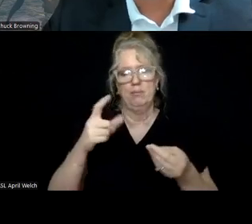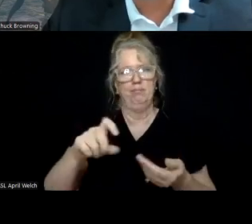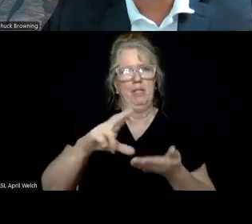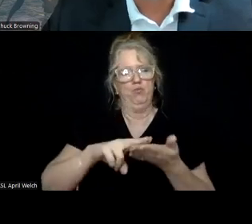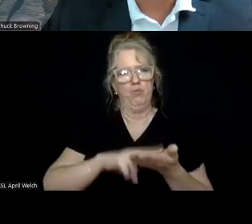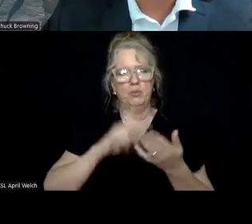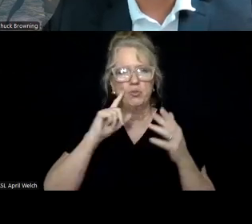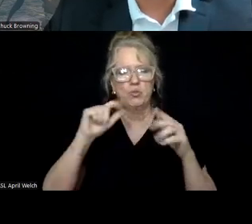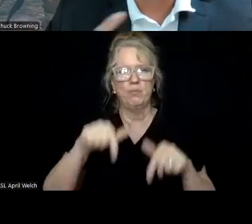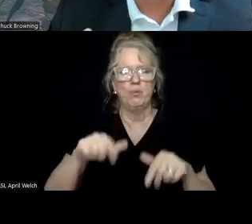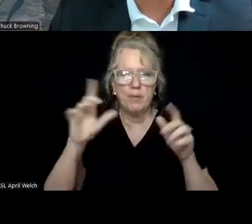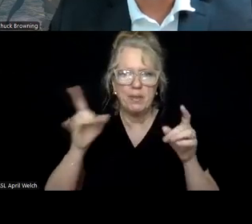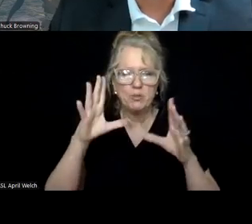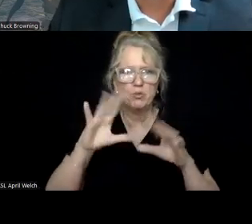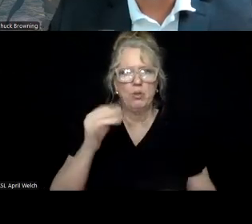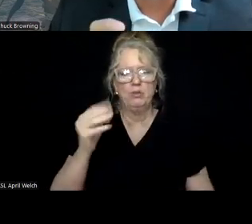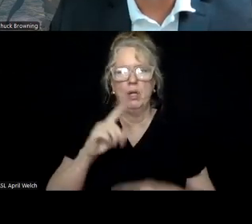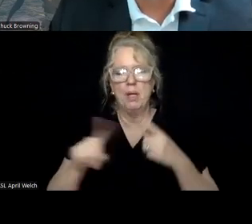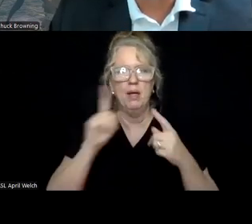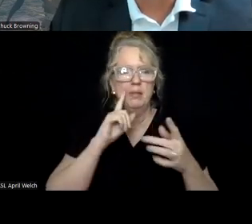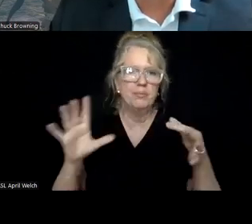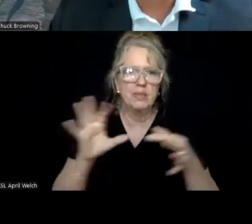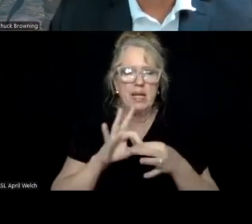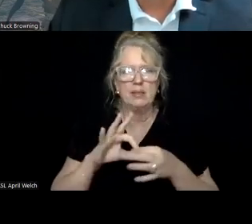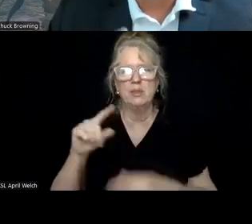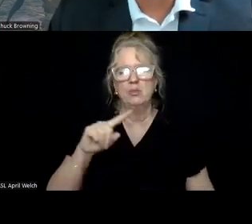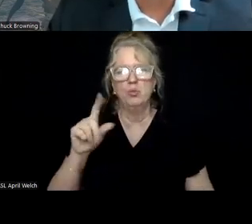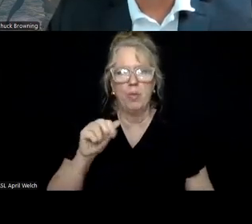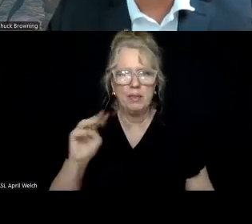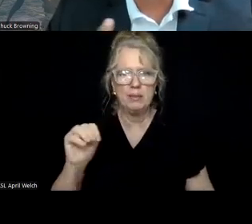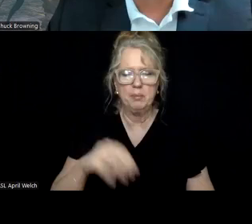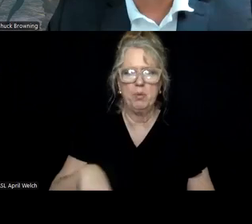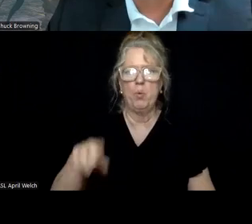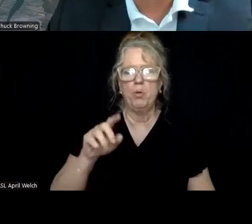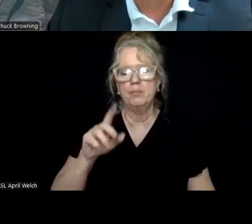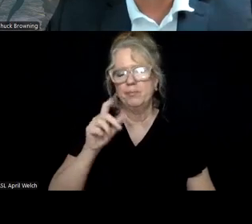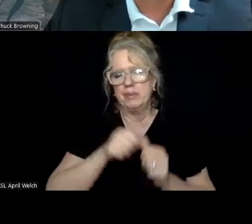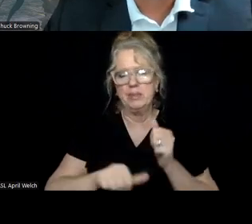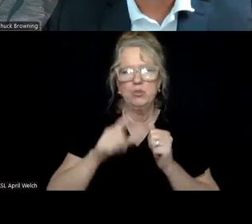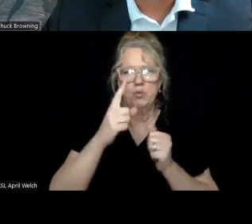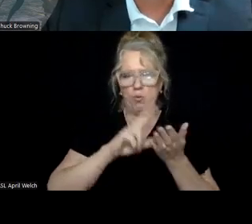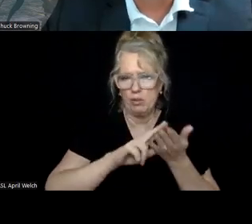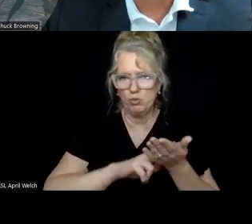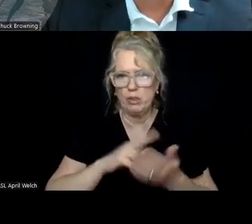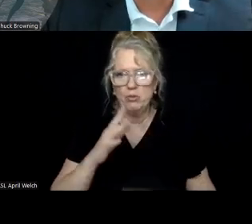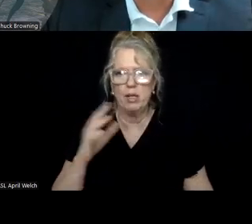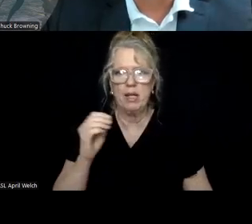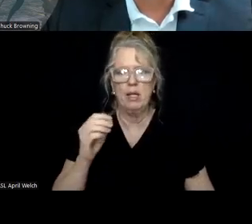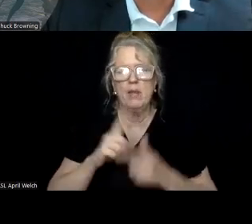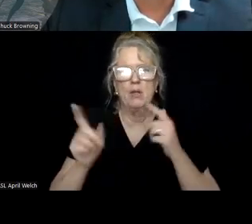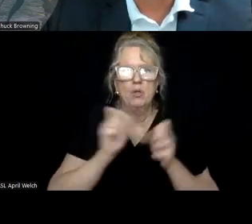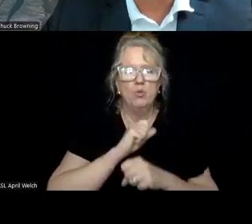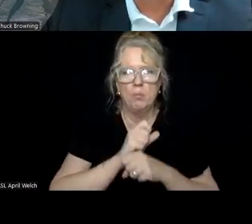for the Crisis Jam and have it connected to the Zoom account, one Zoom account per one registration, so that